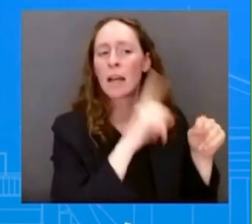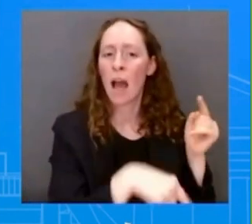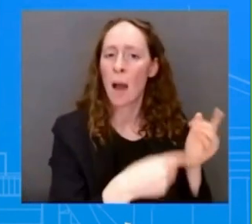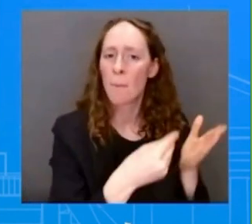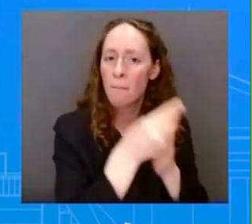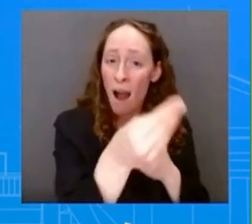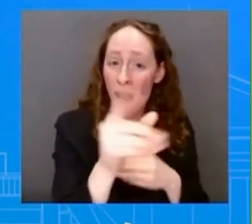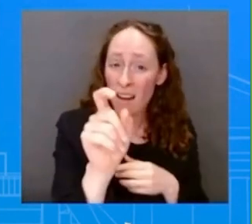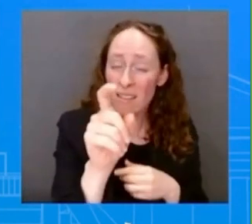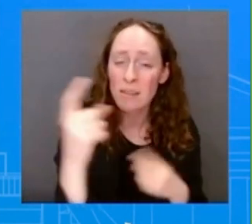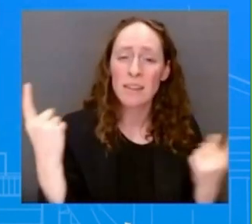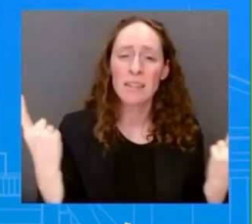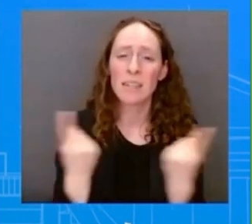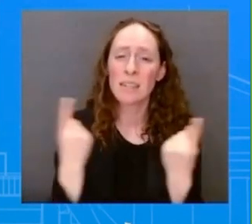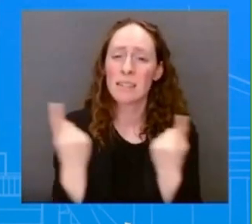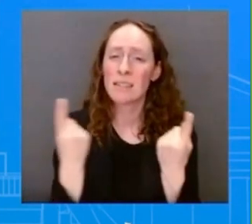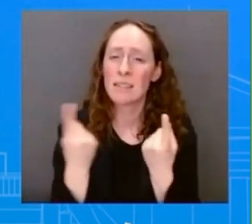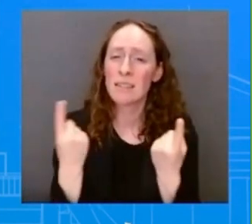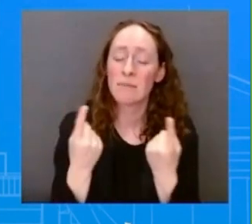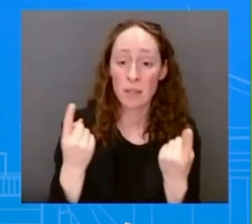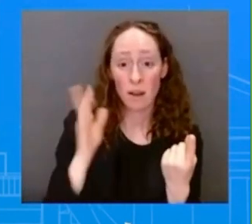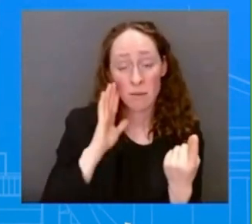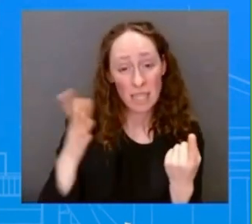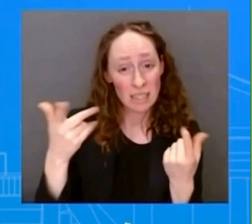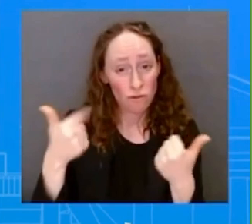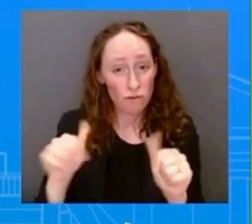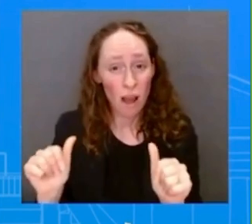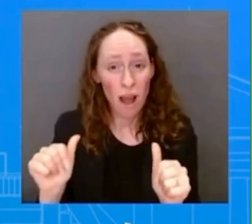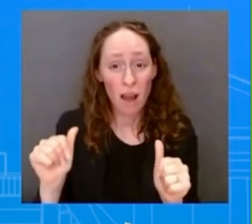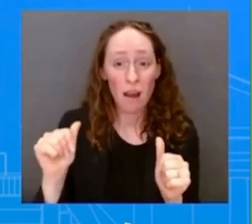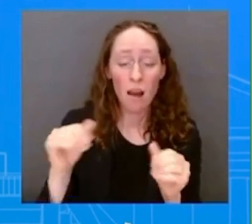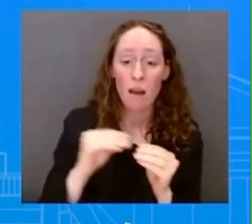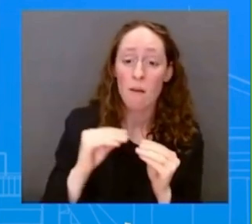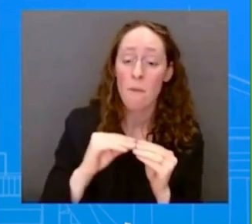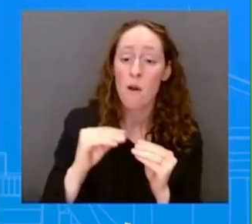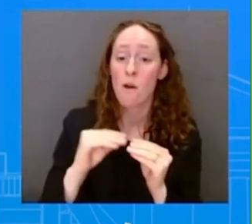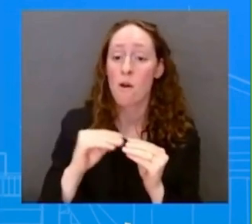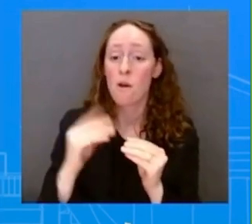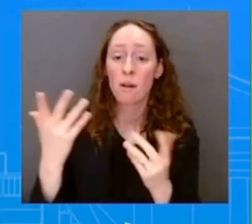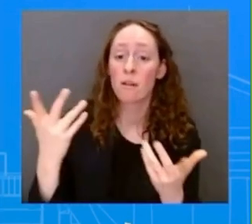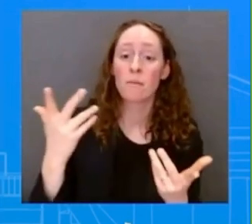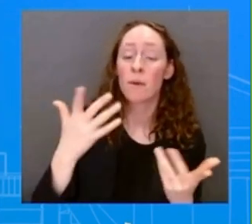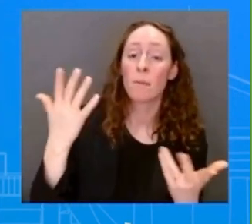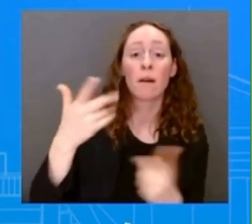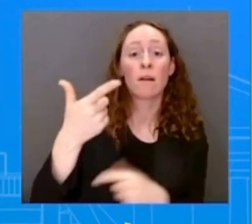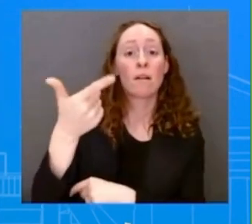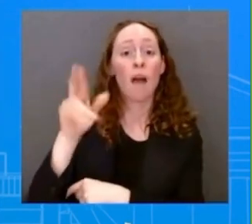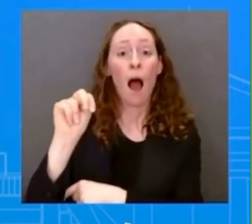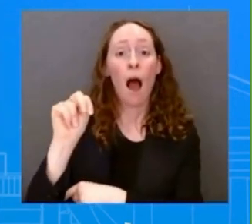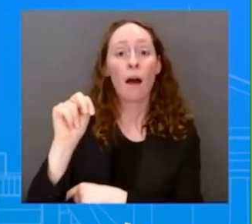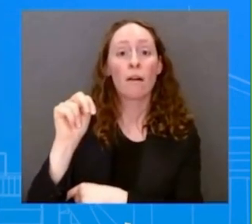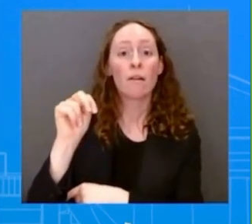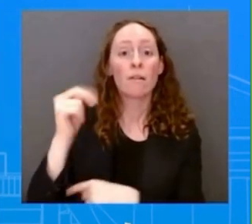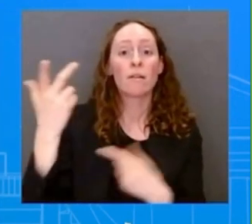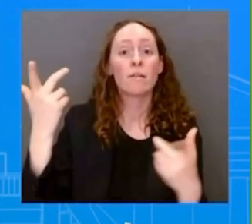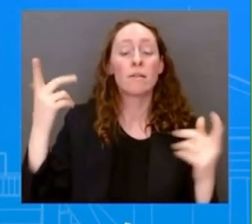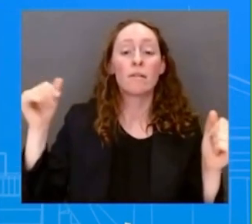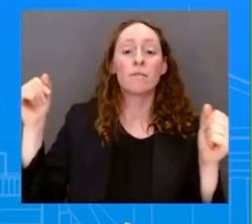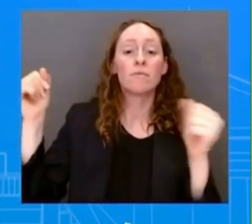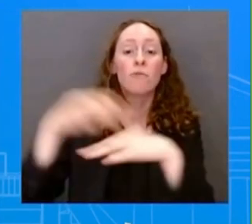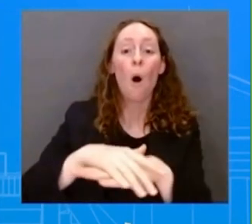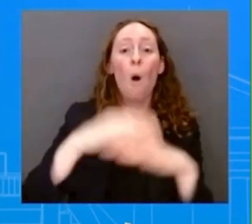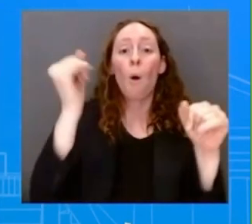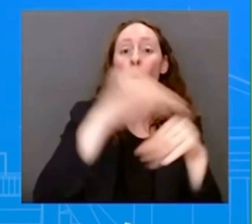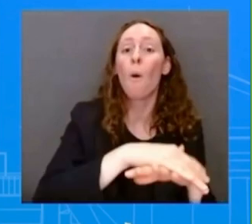loophole? Is that something that the president expects to see? So the universal background check, which is the EO that the president signed just a couple of weeks ago,